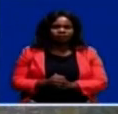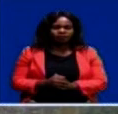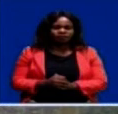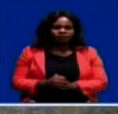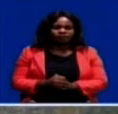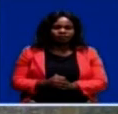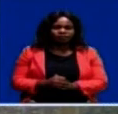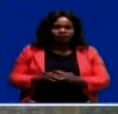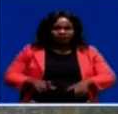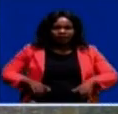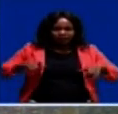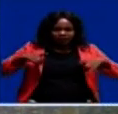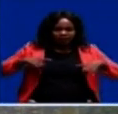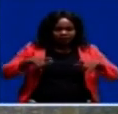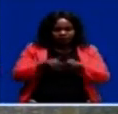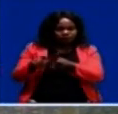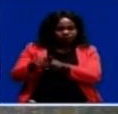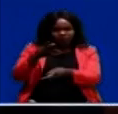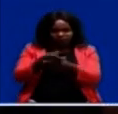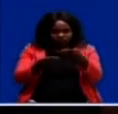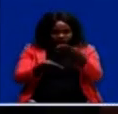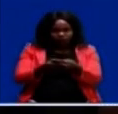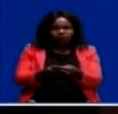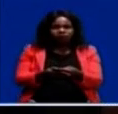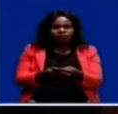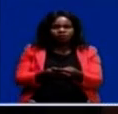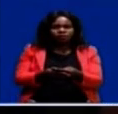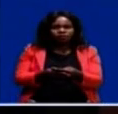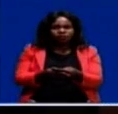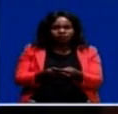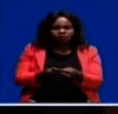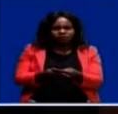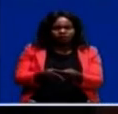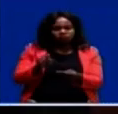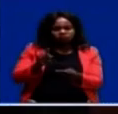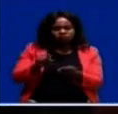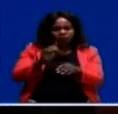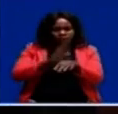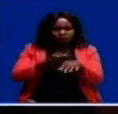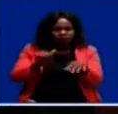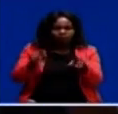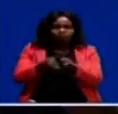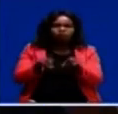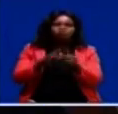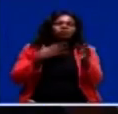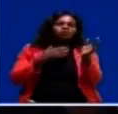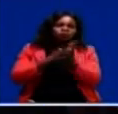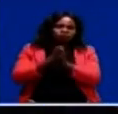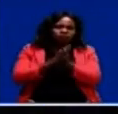The life and contributions of our honourable to Pando Mwabe should be a call and inspiration to all of us.